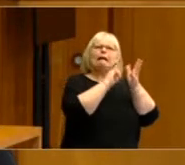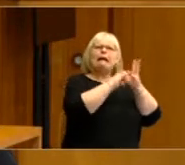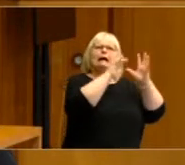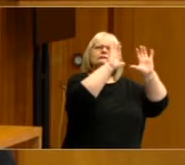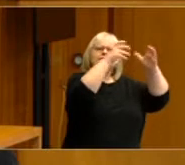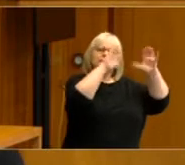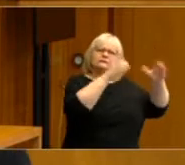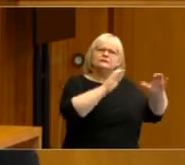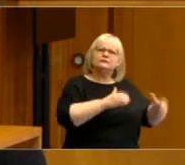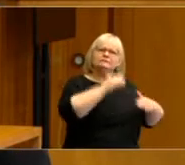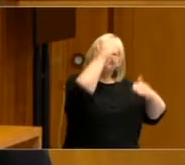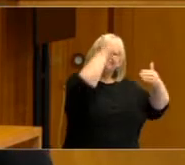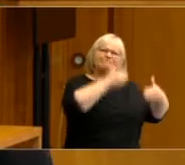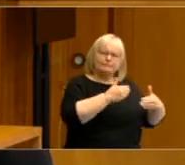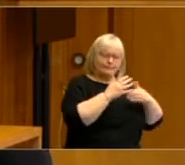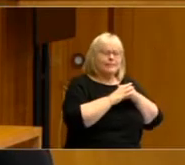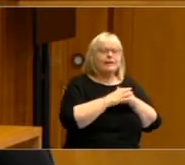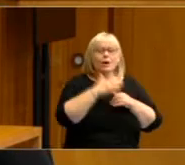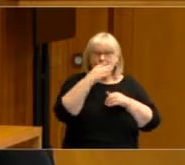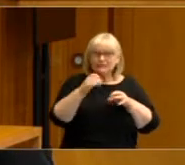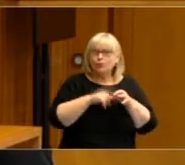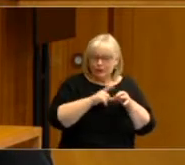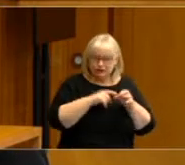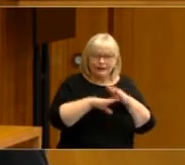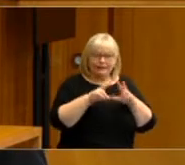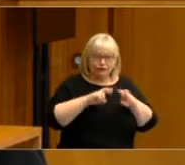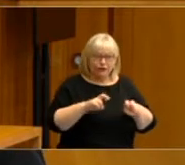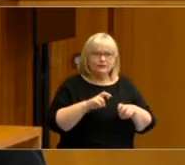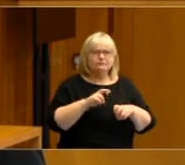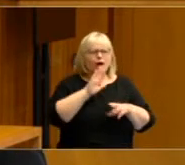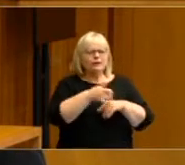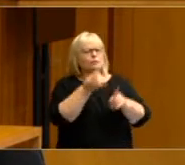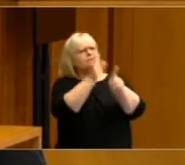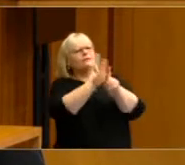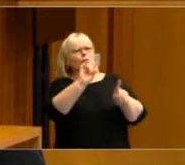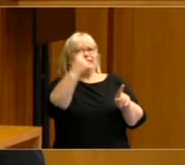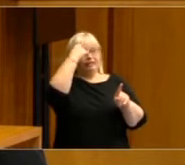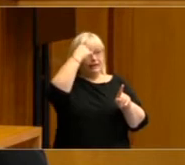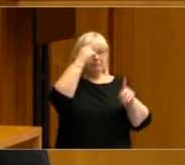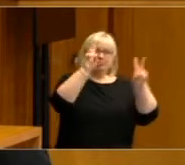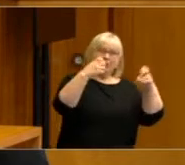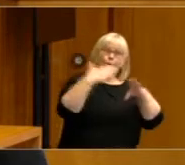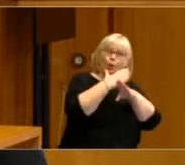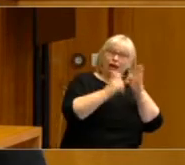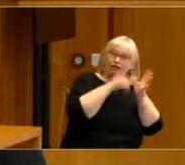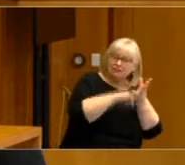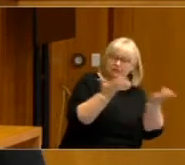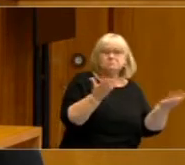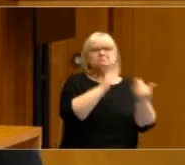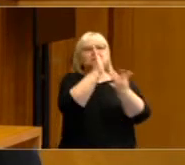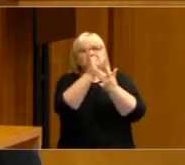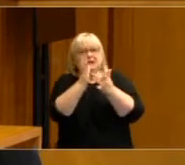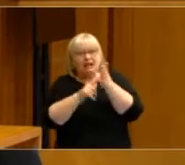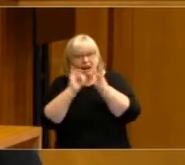We ask a question in the survey about whether people see themselves as working class, middle class